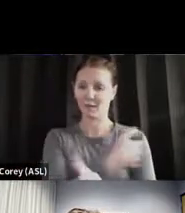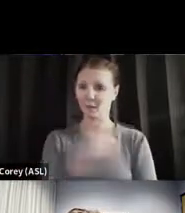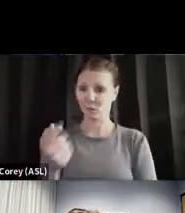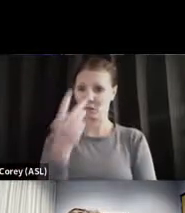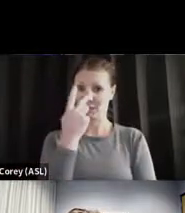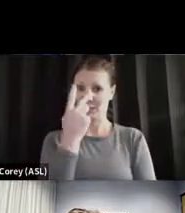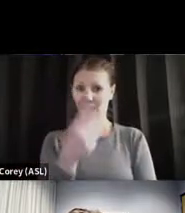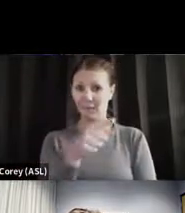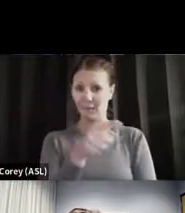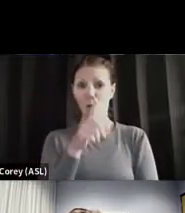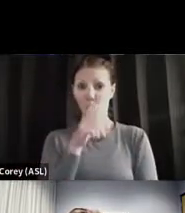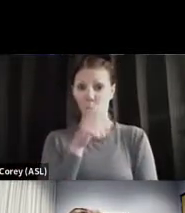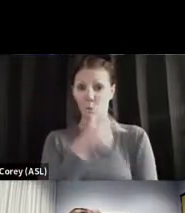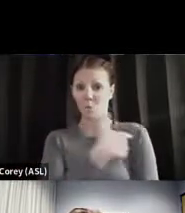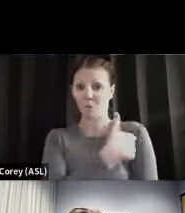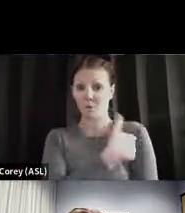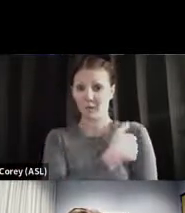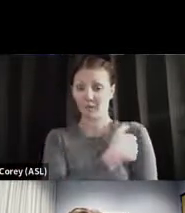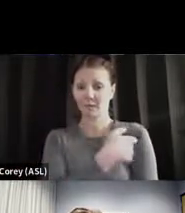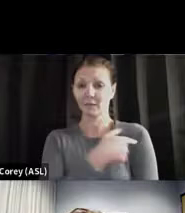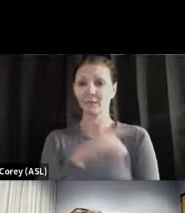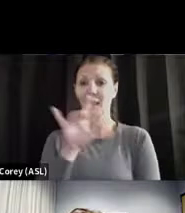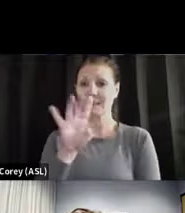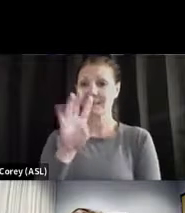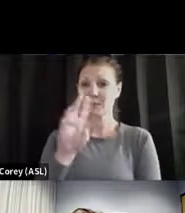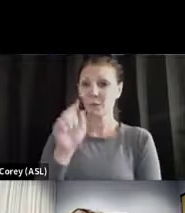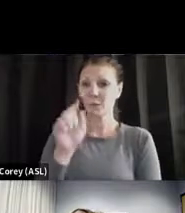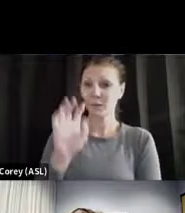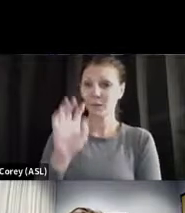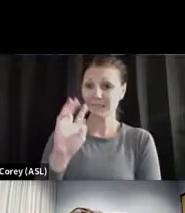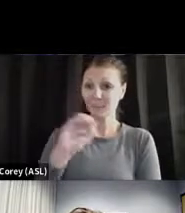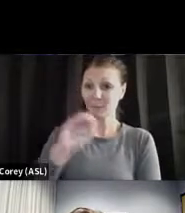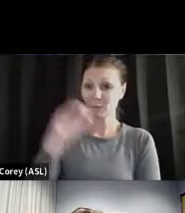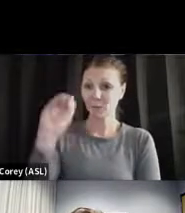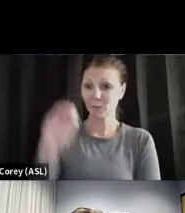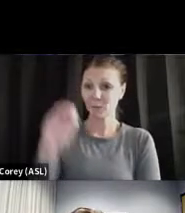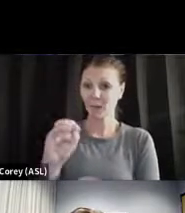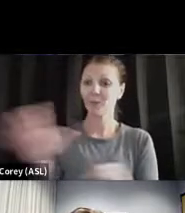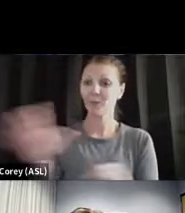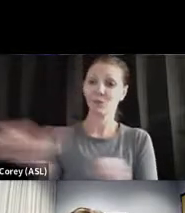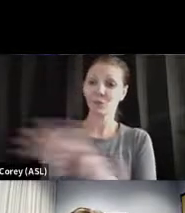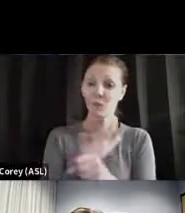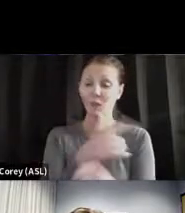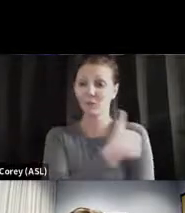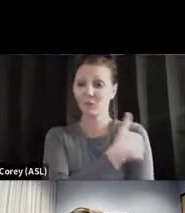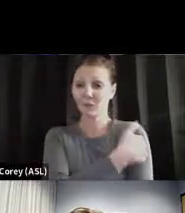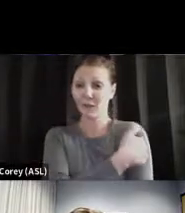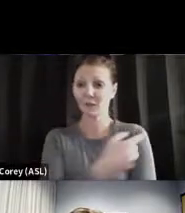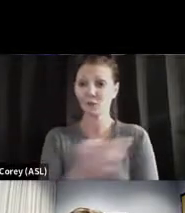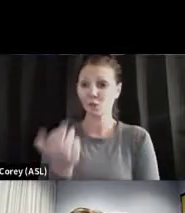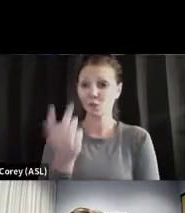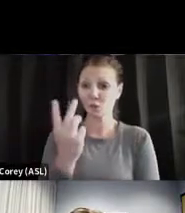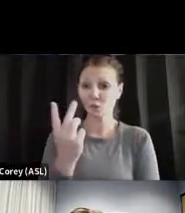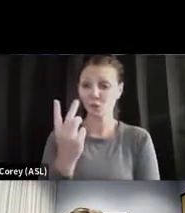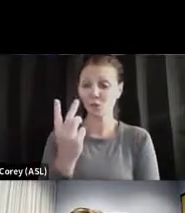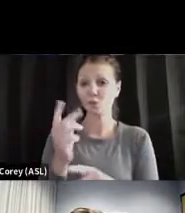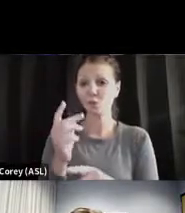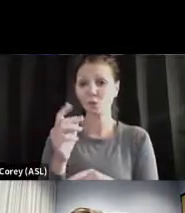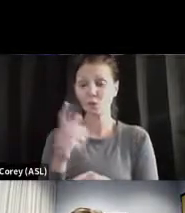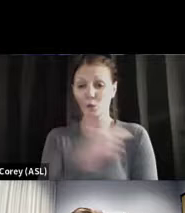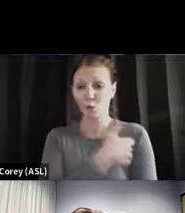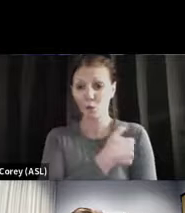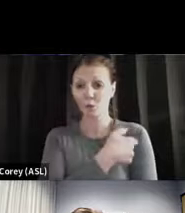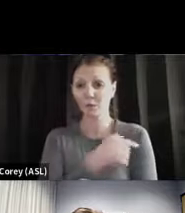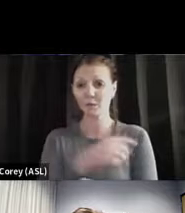75, 86.6%. This is fully vaccinated. We've got two doses. Great job, 65 to 70 of four-year-olds,